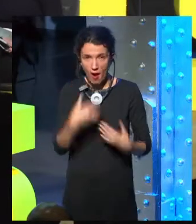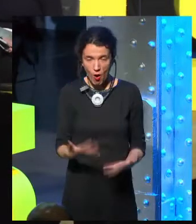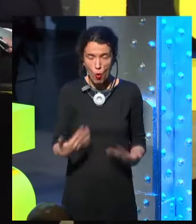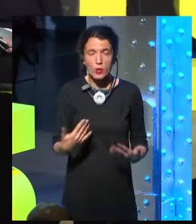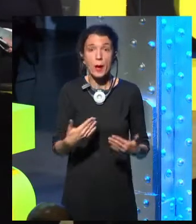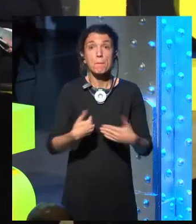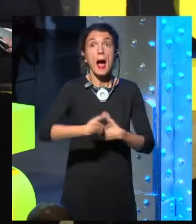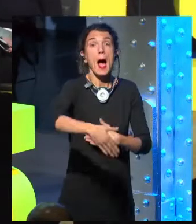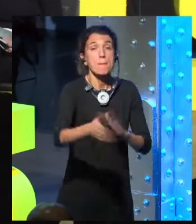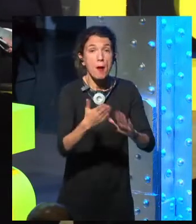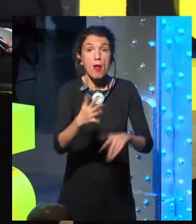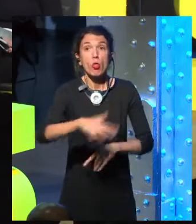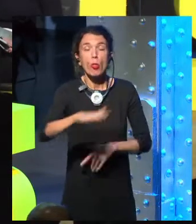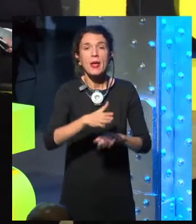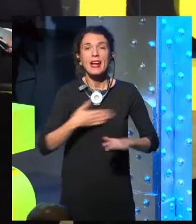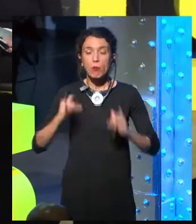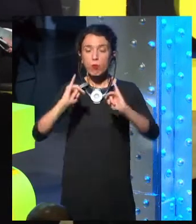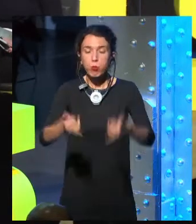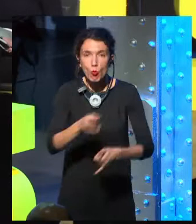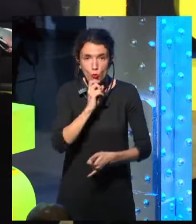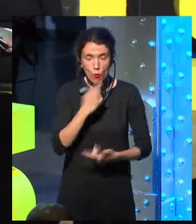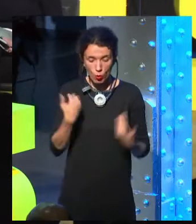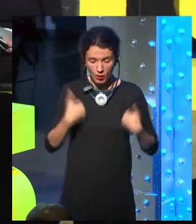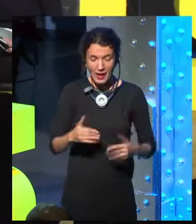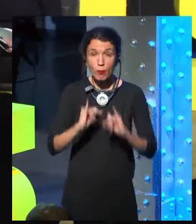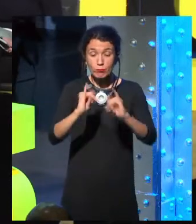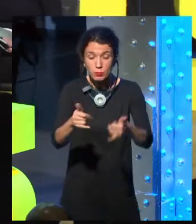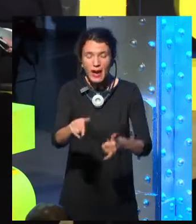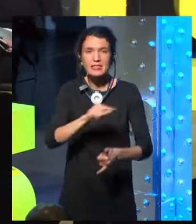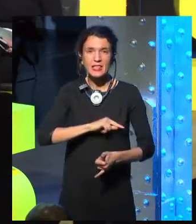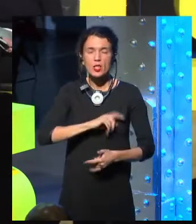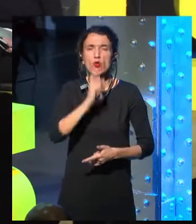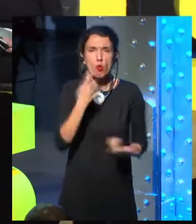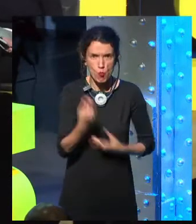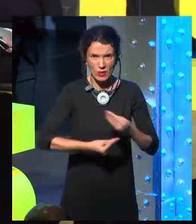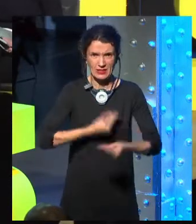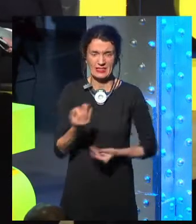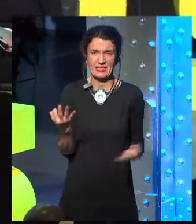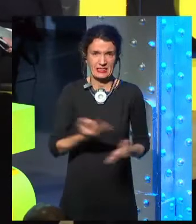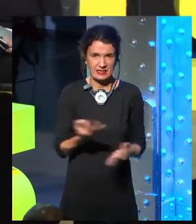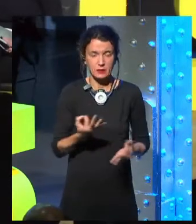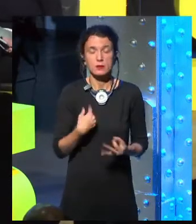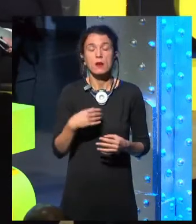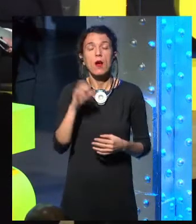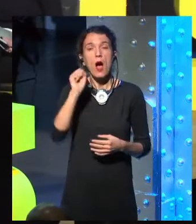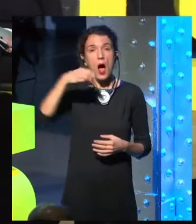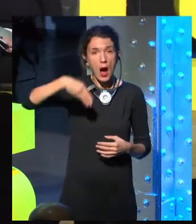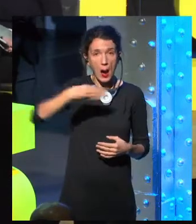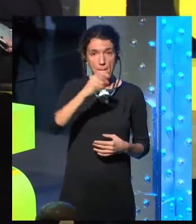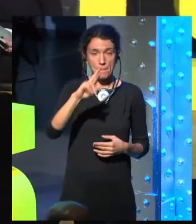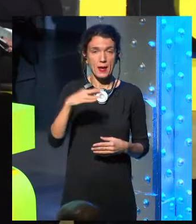Then you can tell us where are we, where are we going to, where do we want to go, and how do we want to be there? And Amber